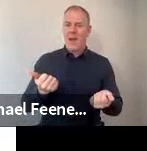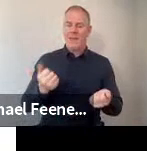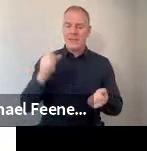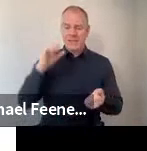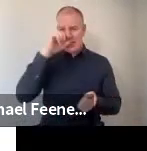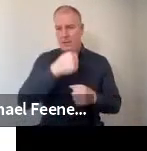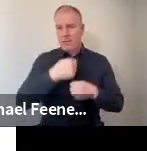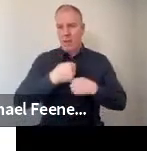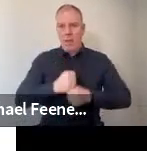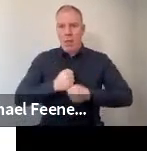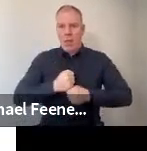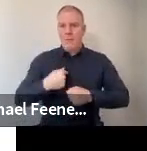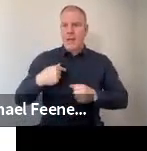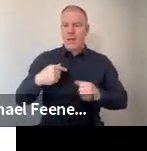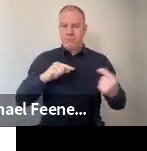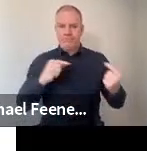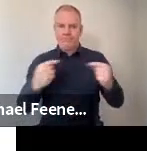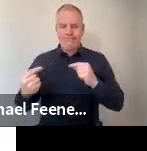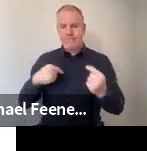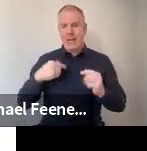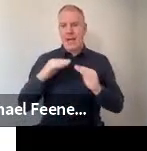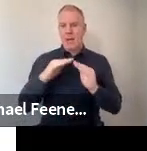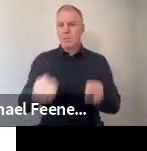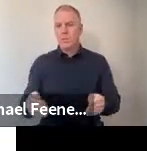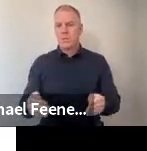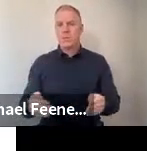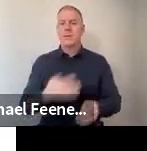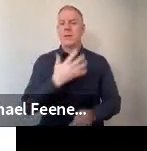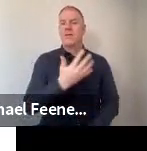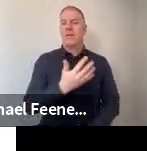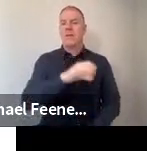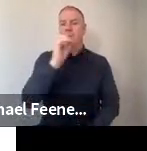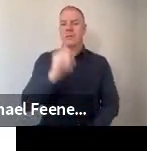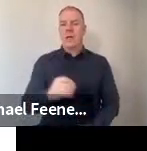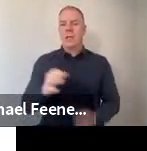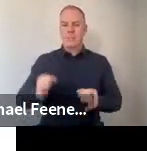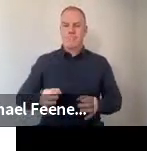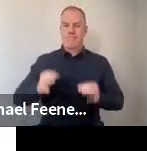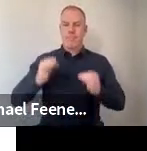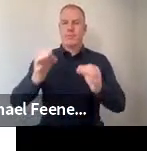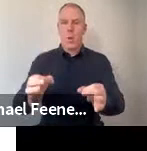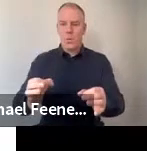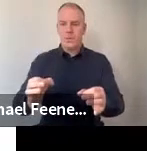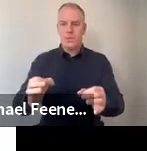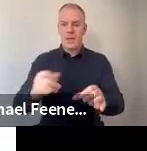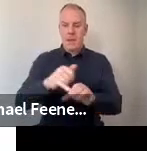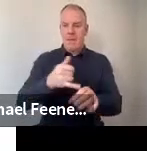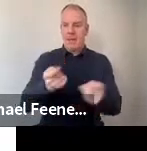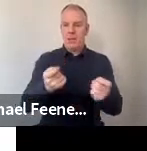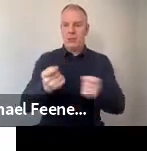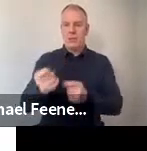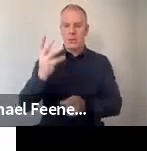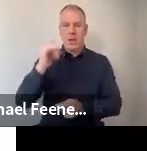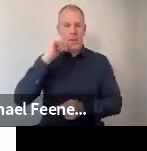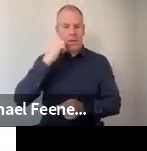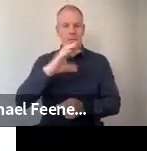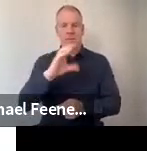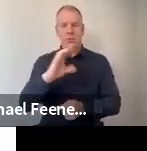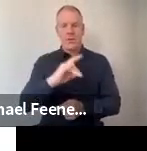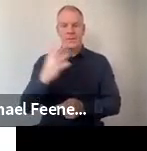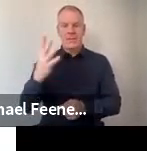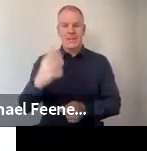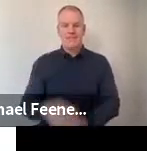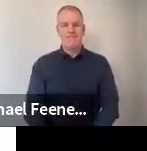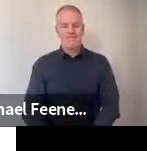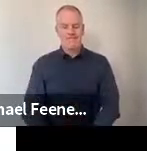tensions in their household. And 5% said they had postponed major medical treatment because of the COVID-19 situation.